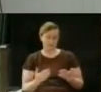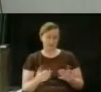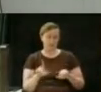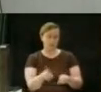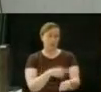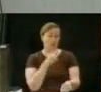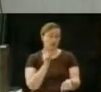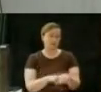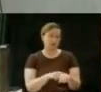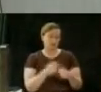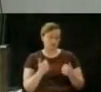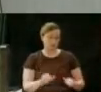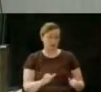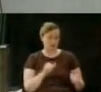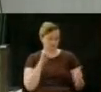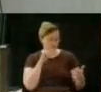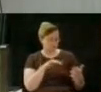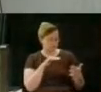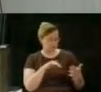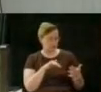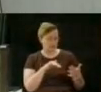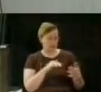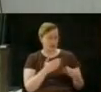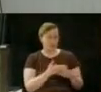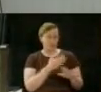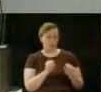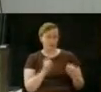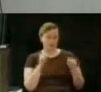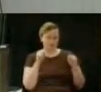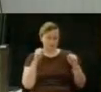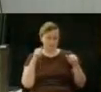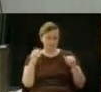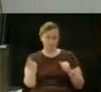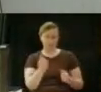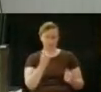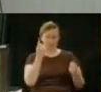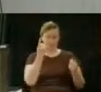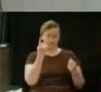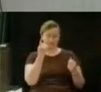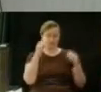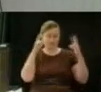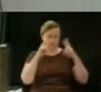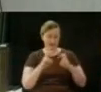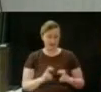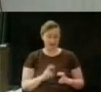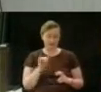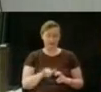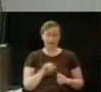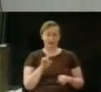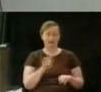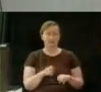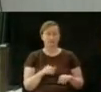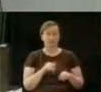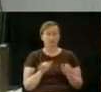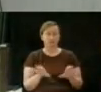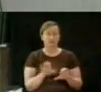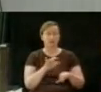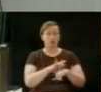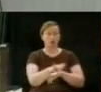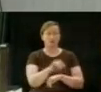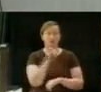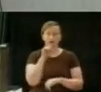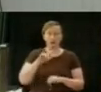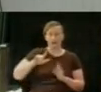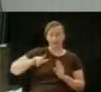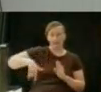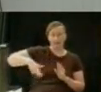And it took them a while to learn about it, and they used it most of their time, just trying to learn the nuts and bolts about it before they could